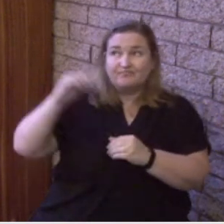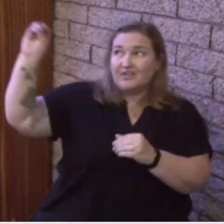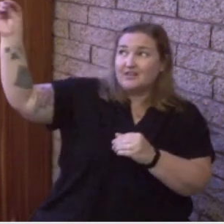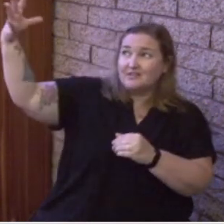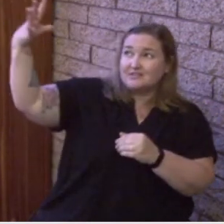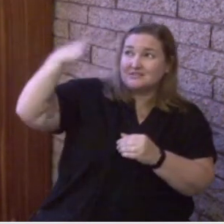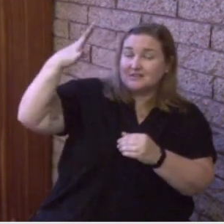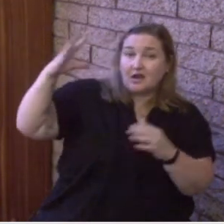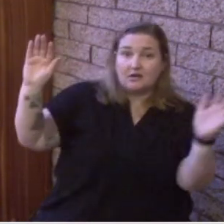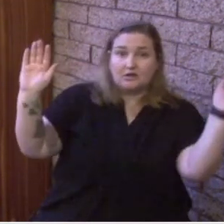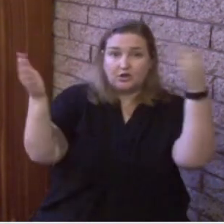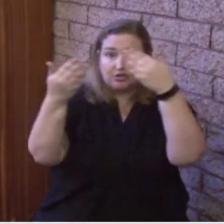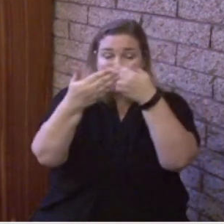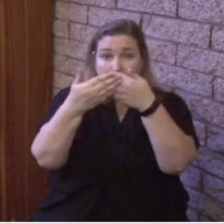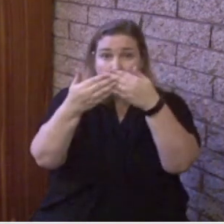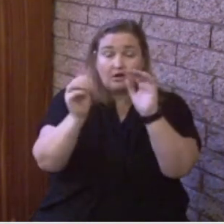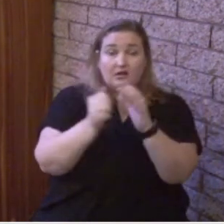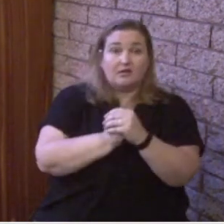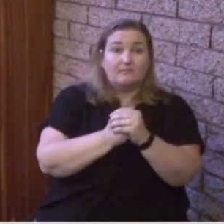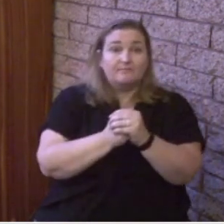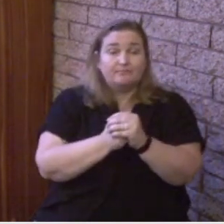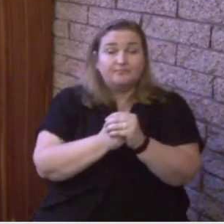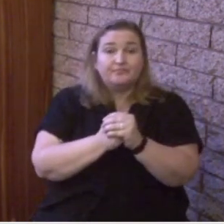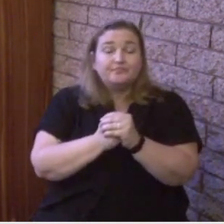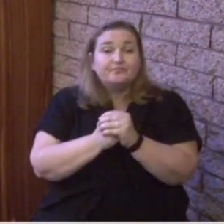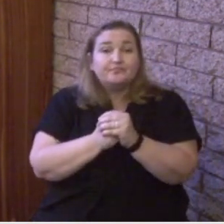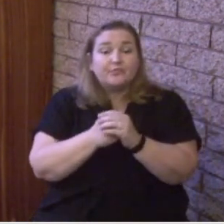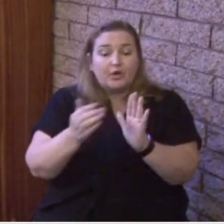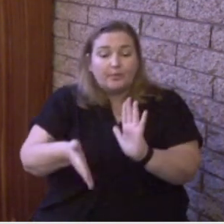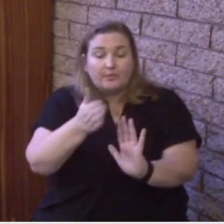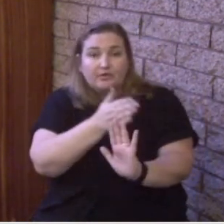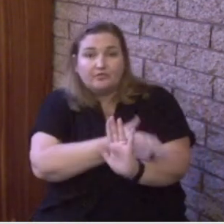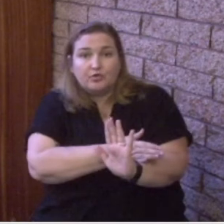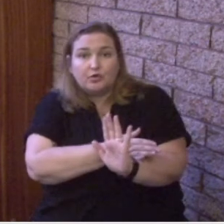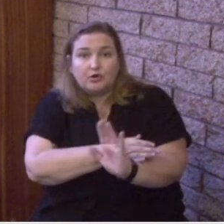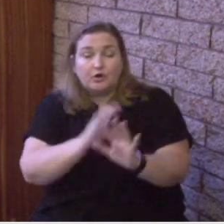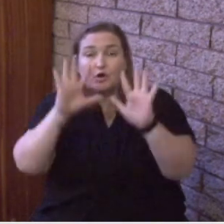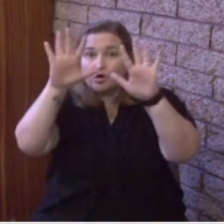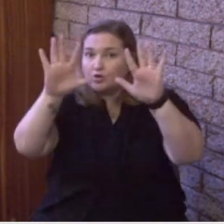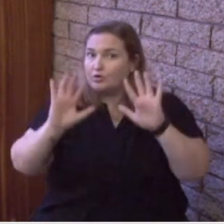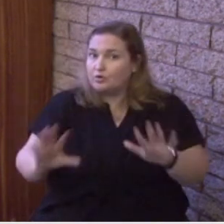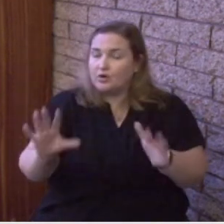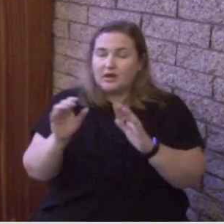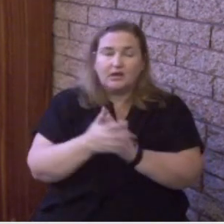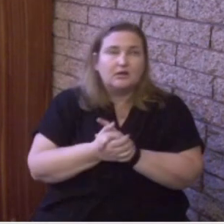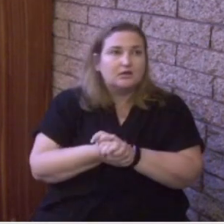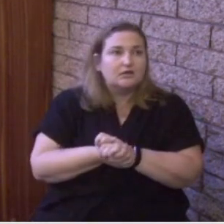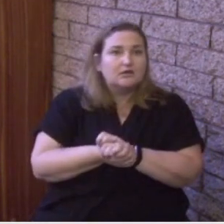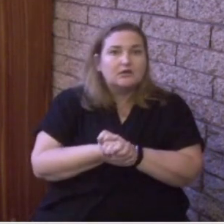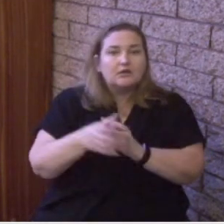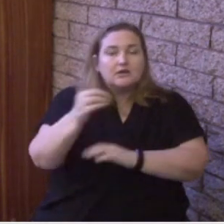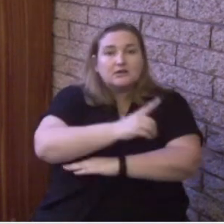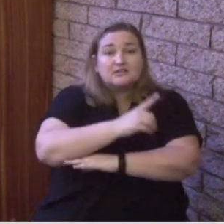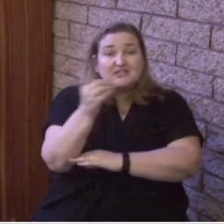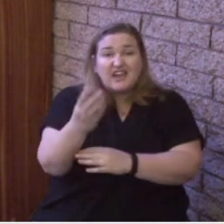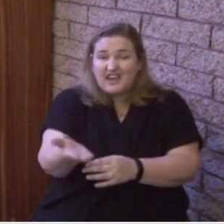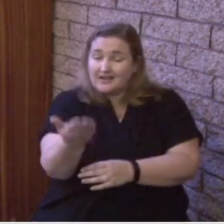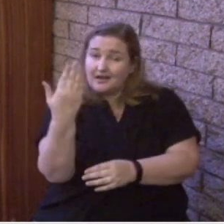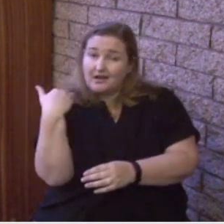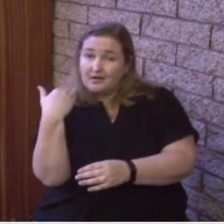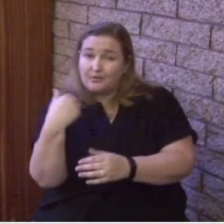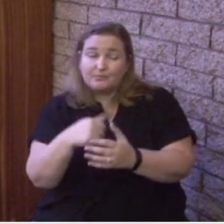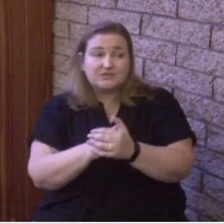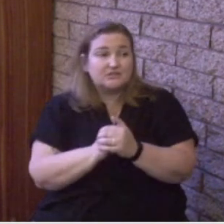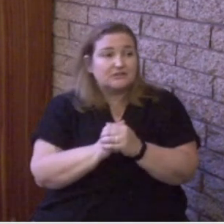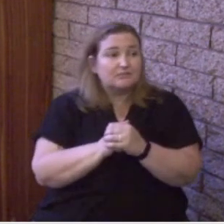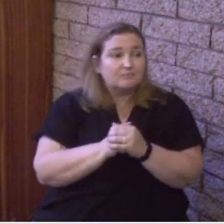darkness and the moon to blood before the great and awesome day of the Lord comes and it shall come to pass that